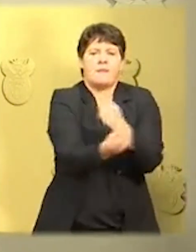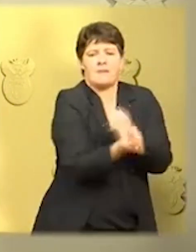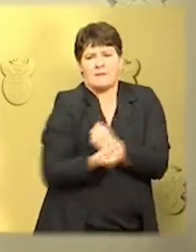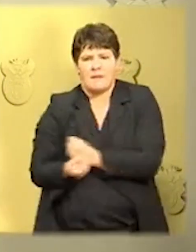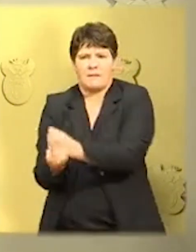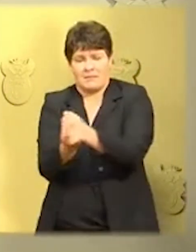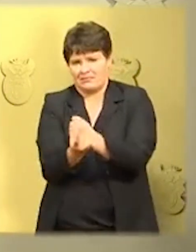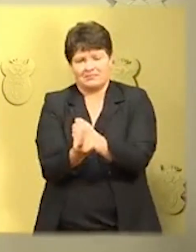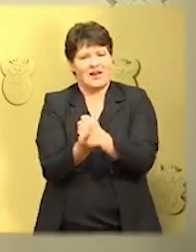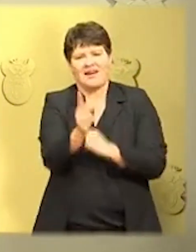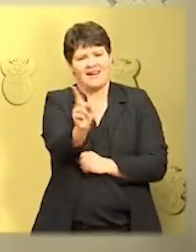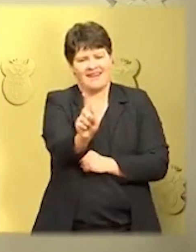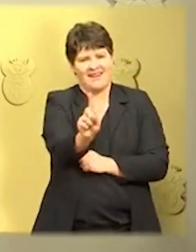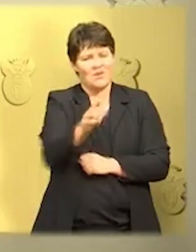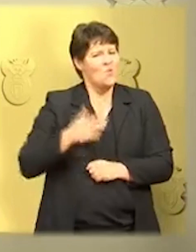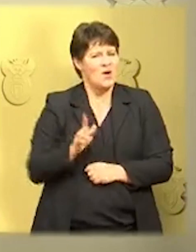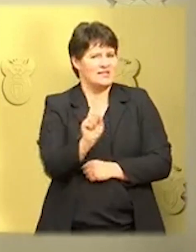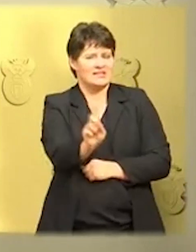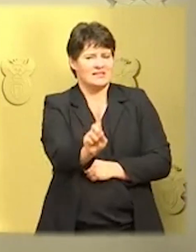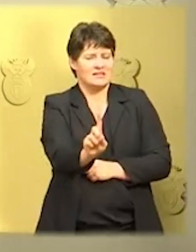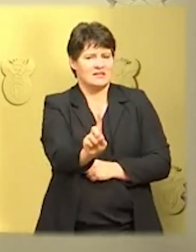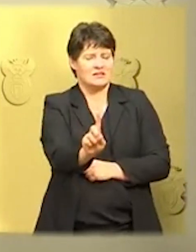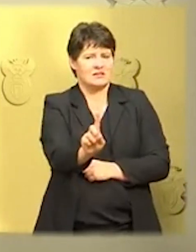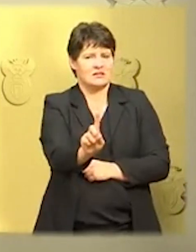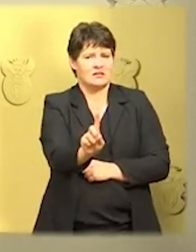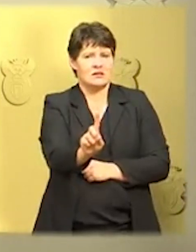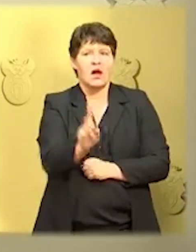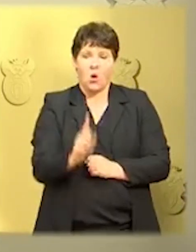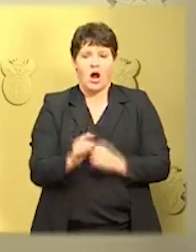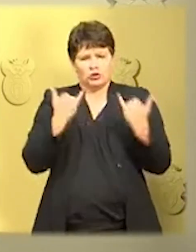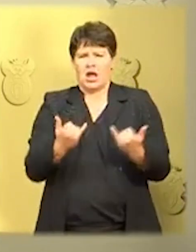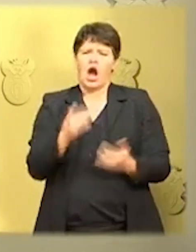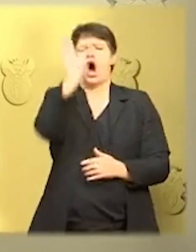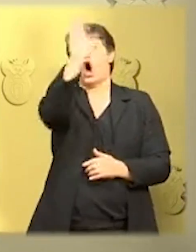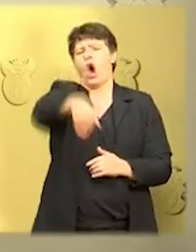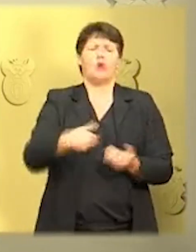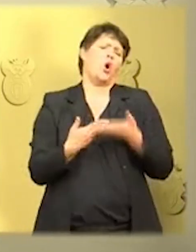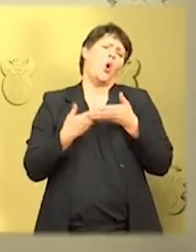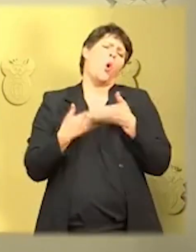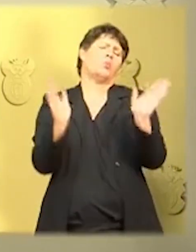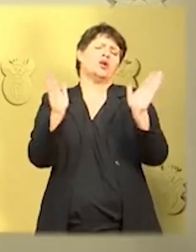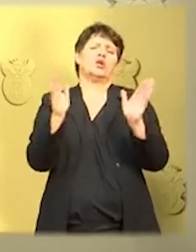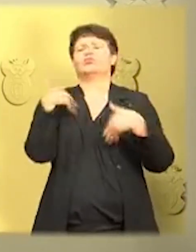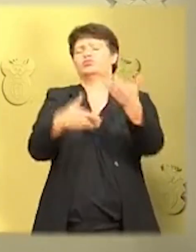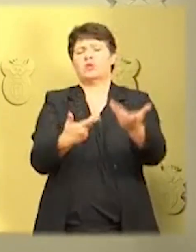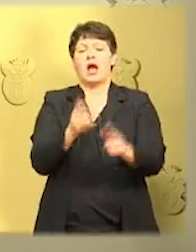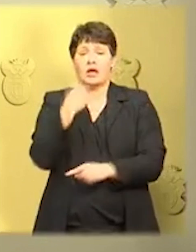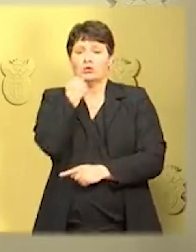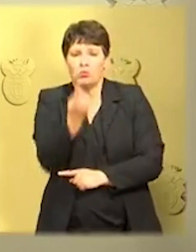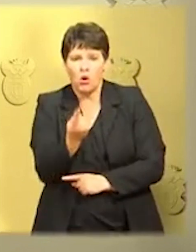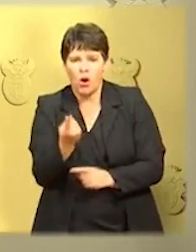We cannot take action today that we will deeply regret tomorrow. We must avoid